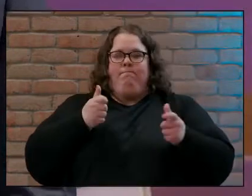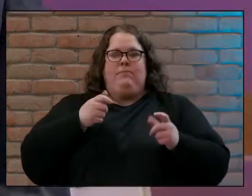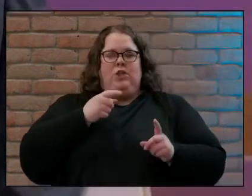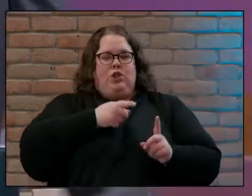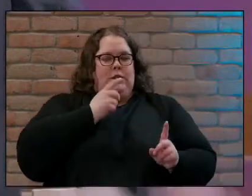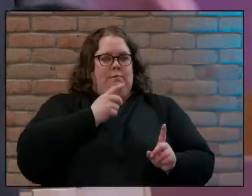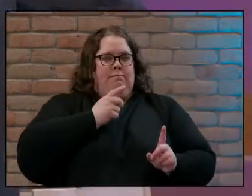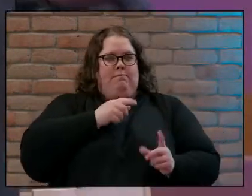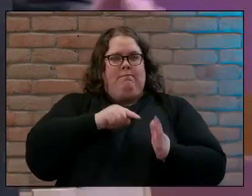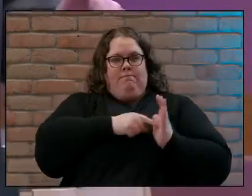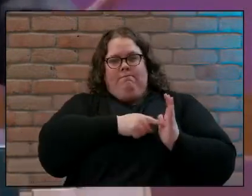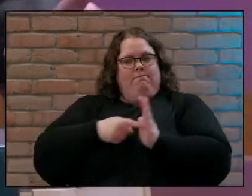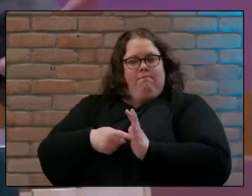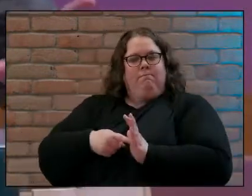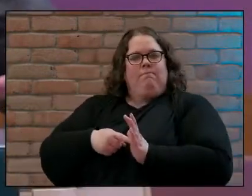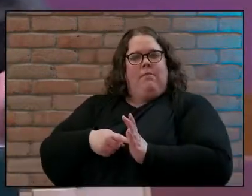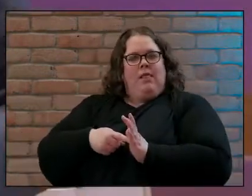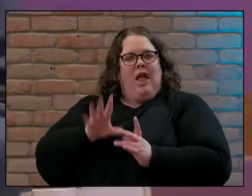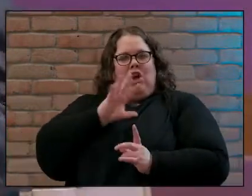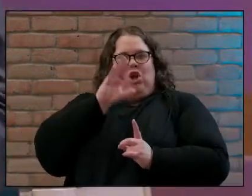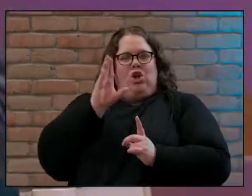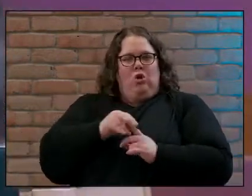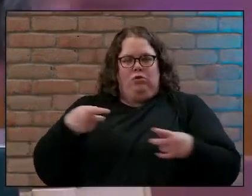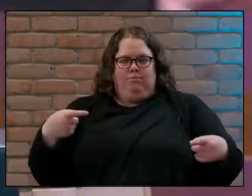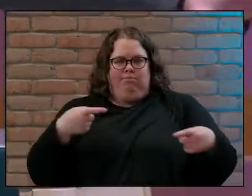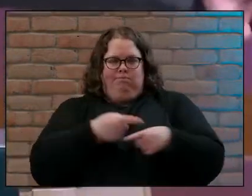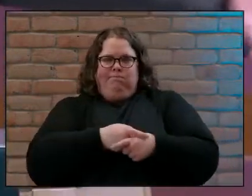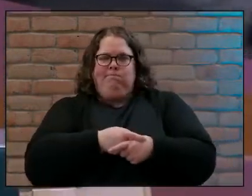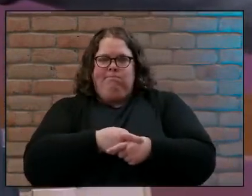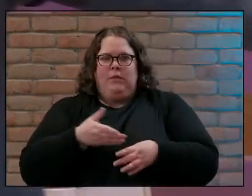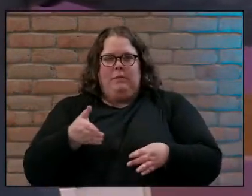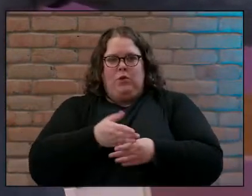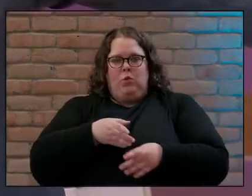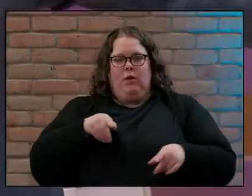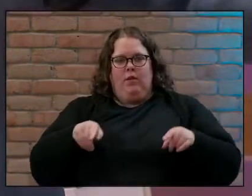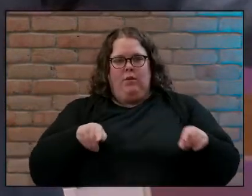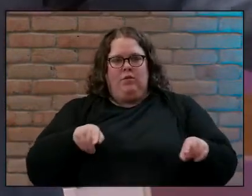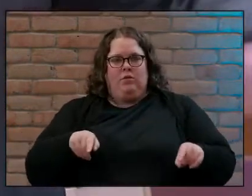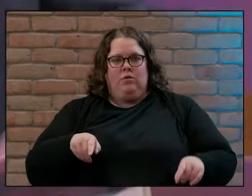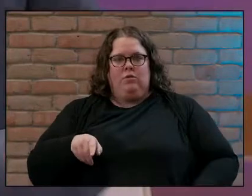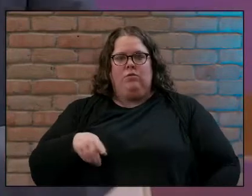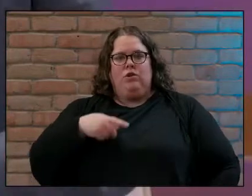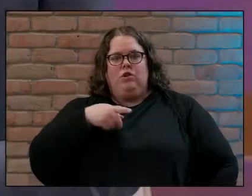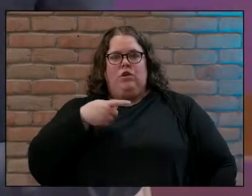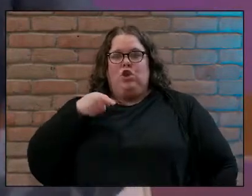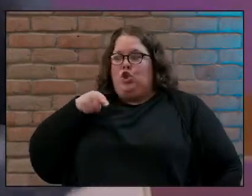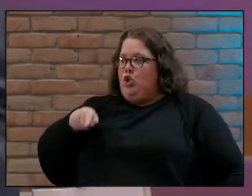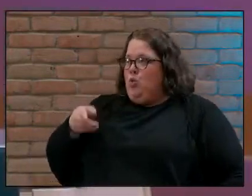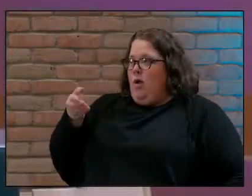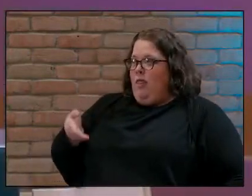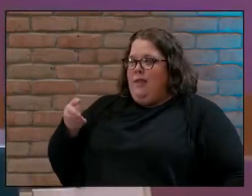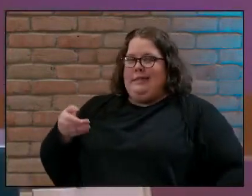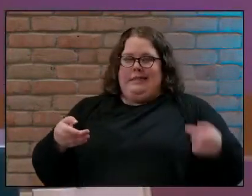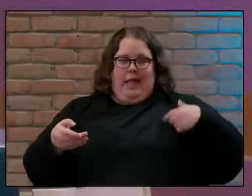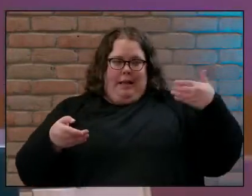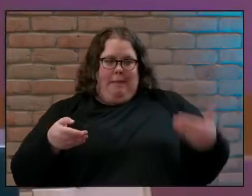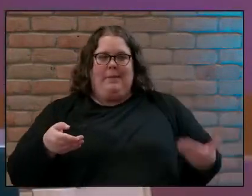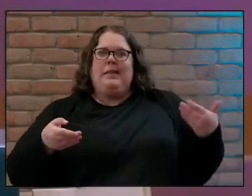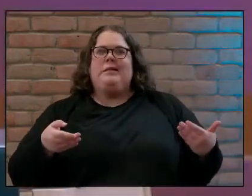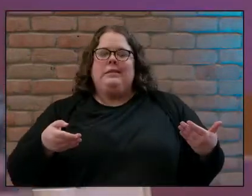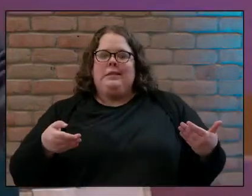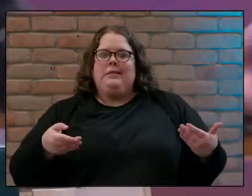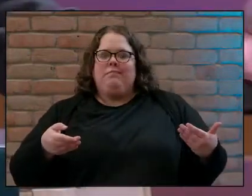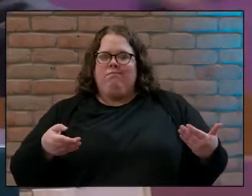cultural incompatibility between the two of them you are this you are a Jew I am this I am a